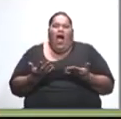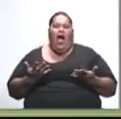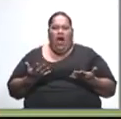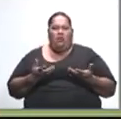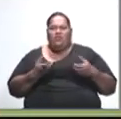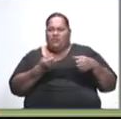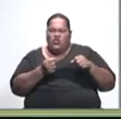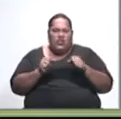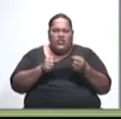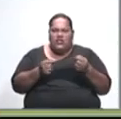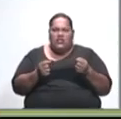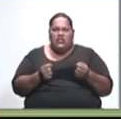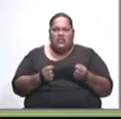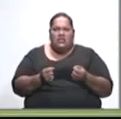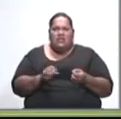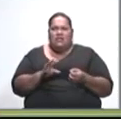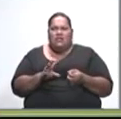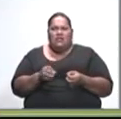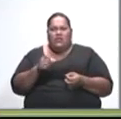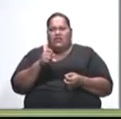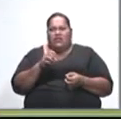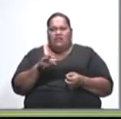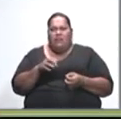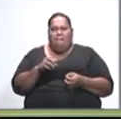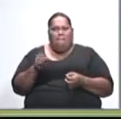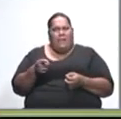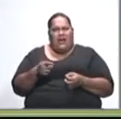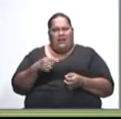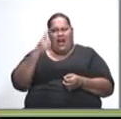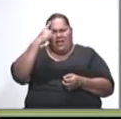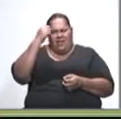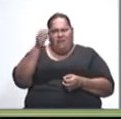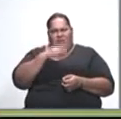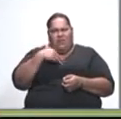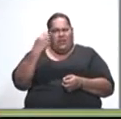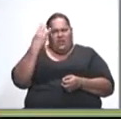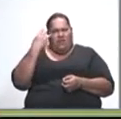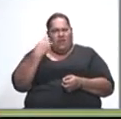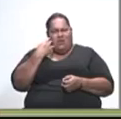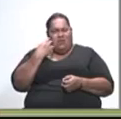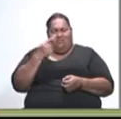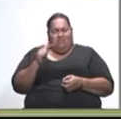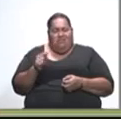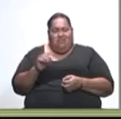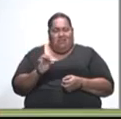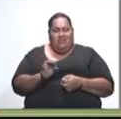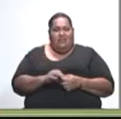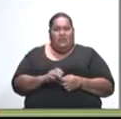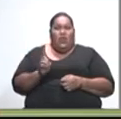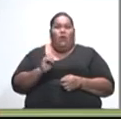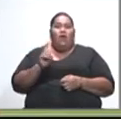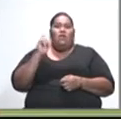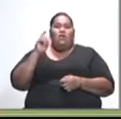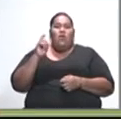it's just very, very unfortunate that the Minister for Women has come out with this statement. And what we are calling for